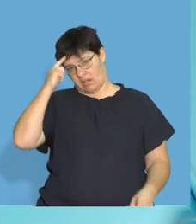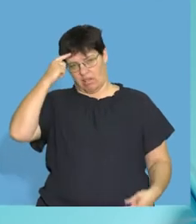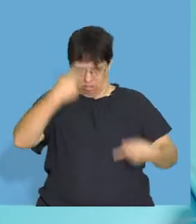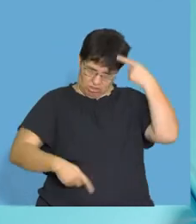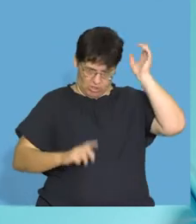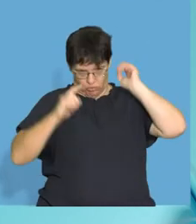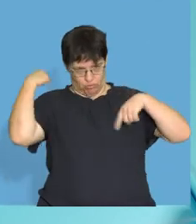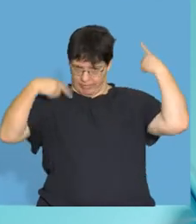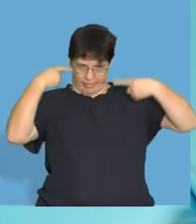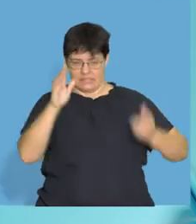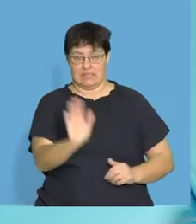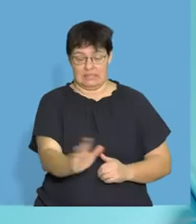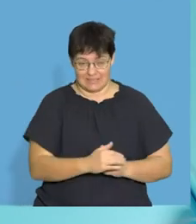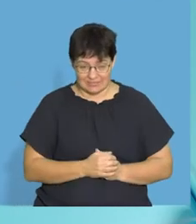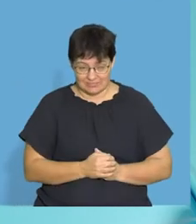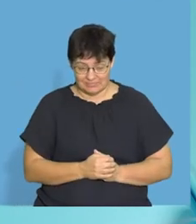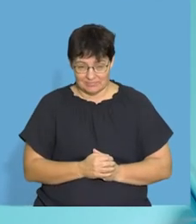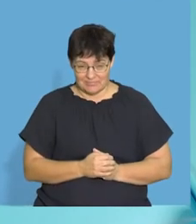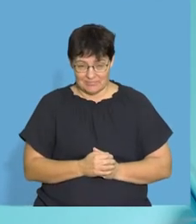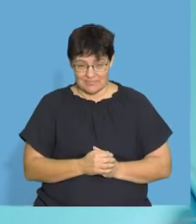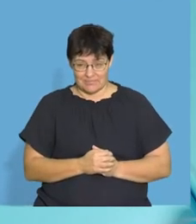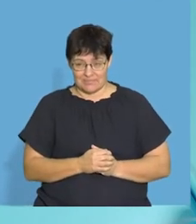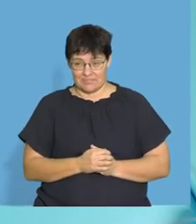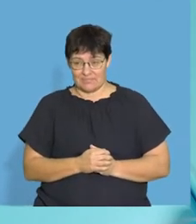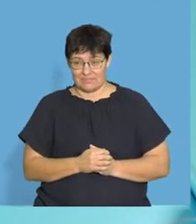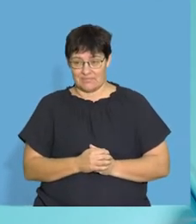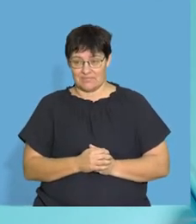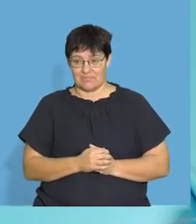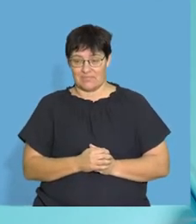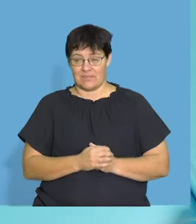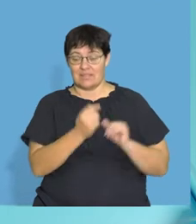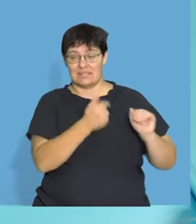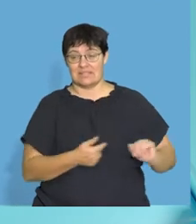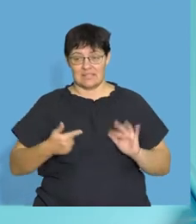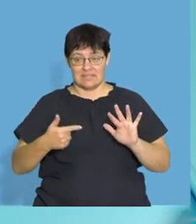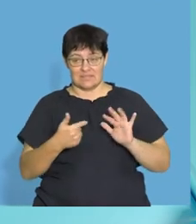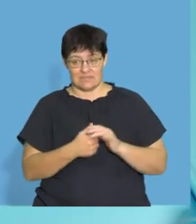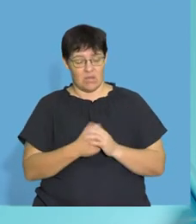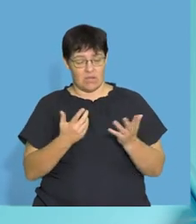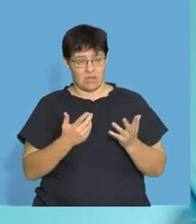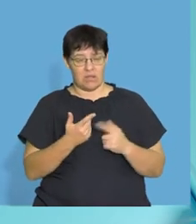balanced. And we don't go all maniac all of the time. That's the stress hormone.